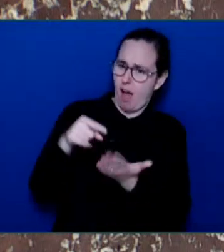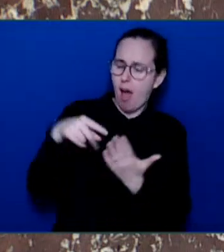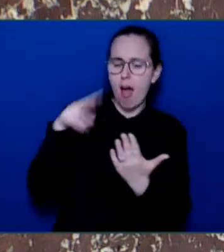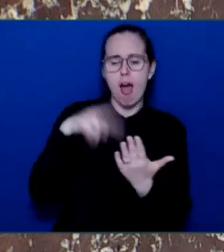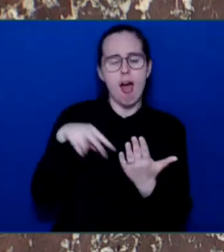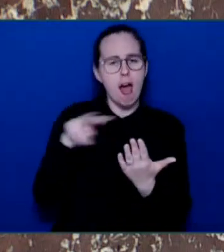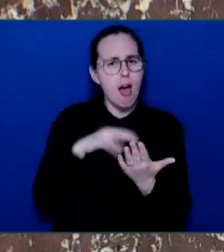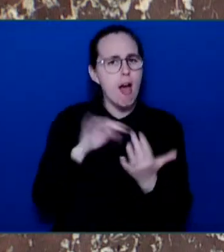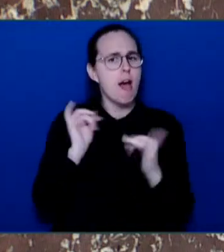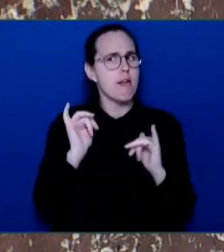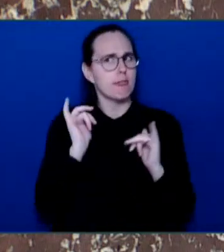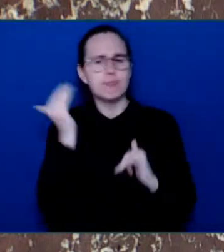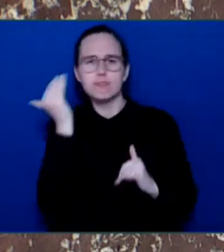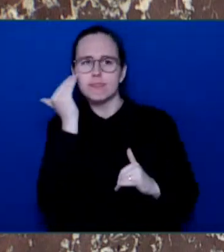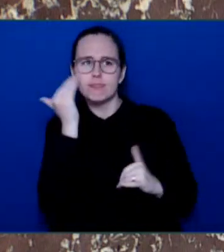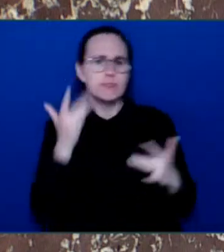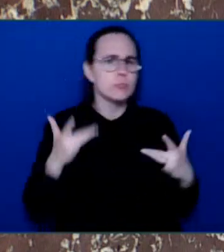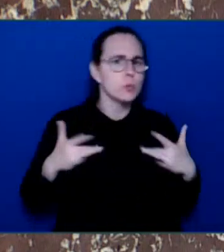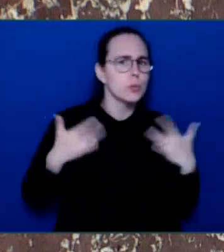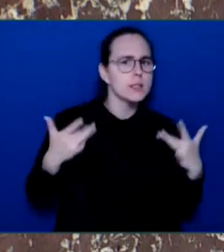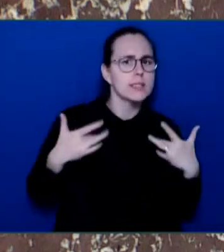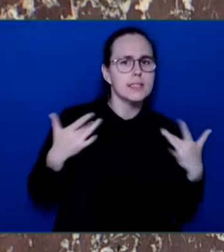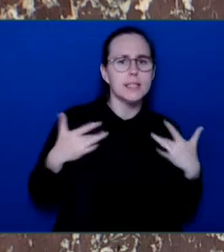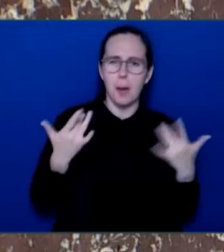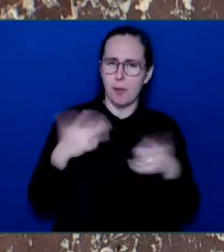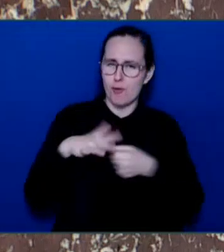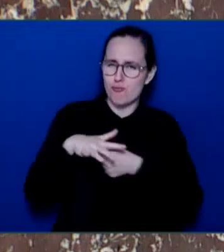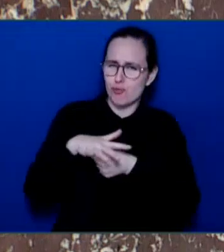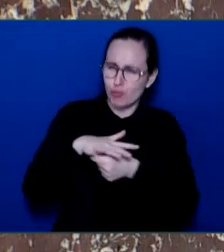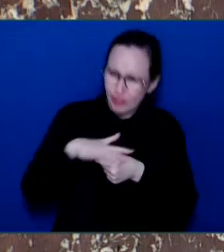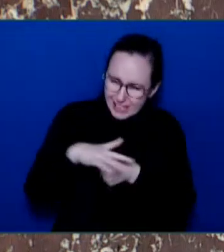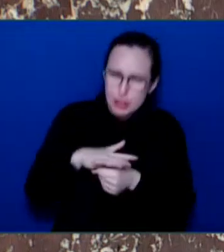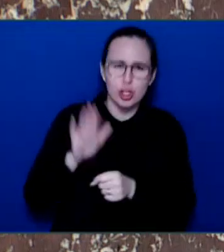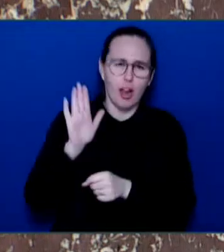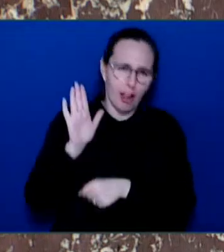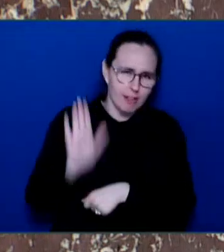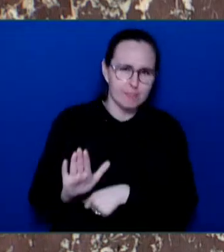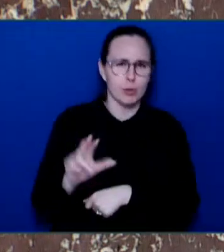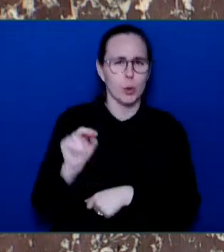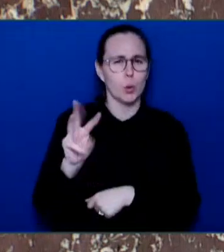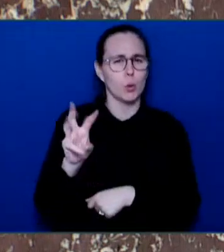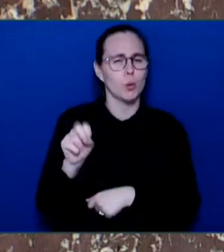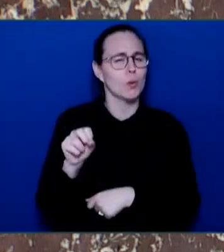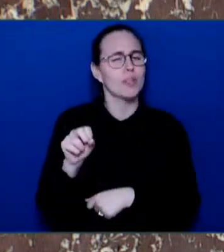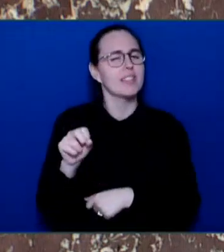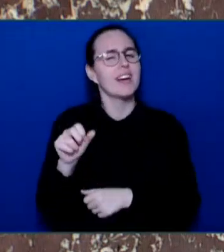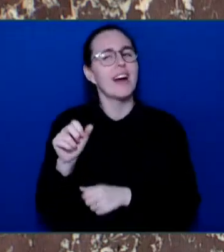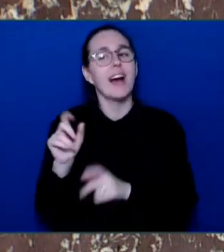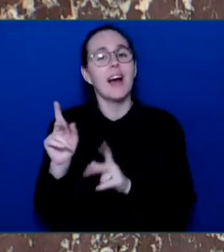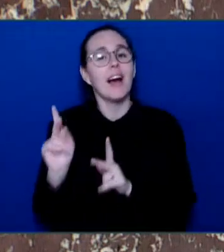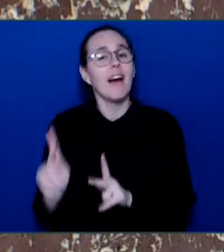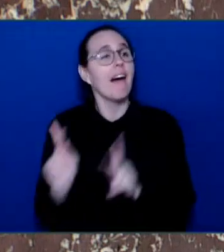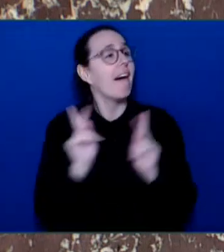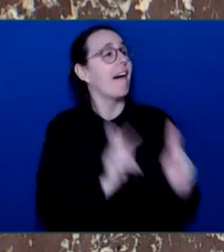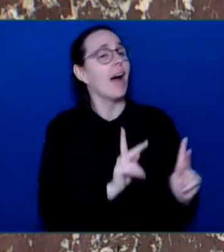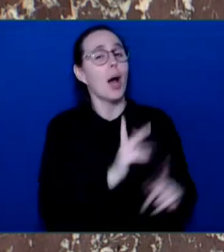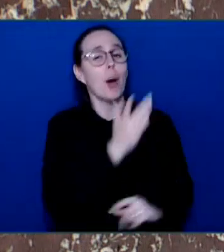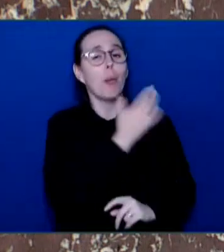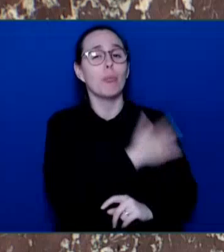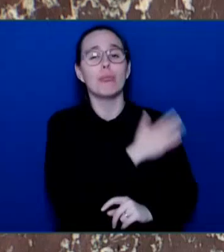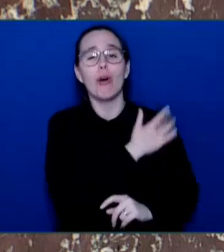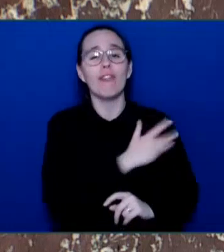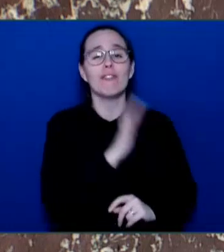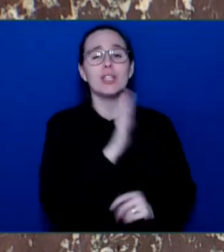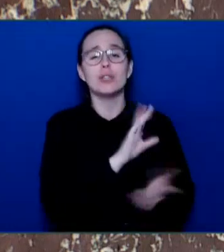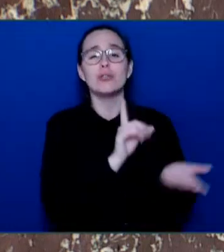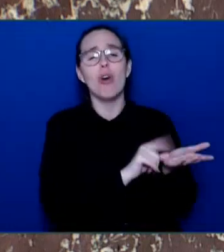Province or a Globe and Mail or National Post just simply can't dig into those local issues like a Kamloops this week or other publications in our communities